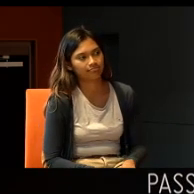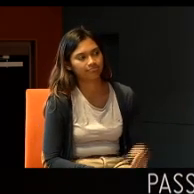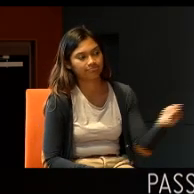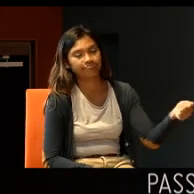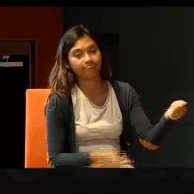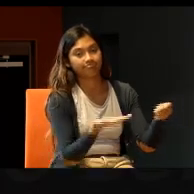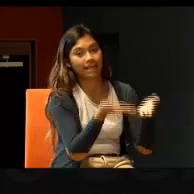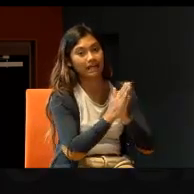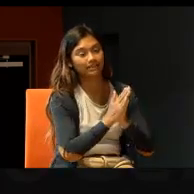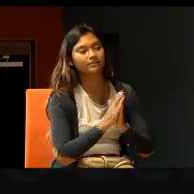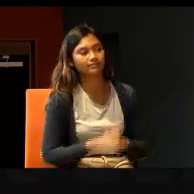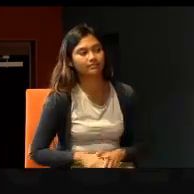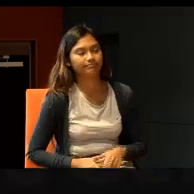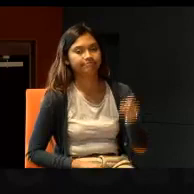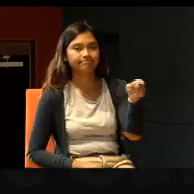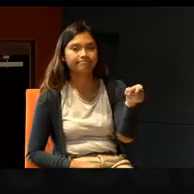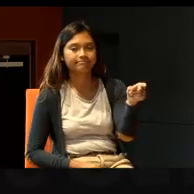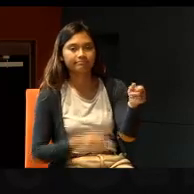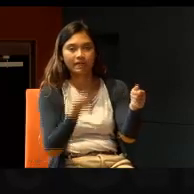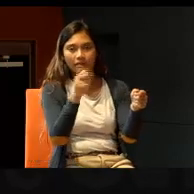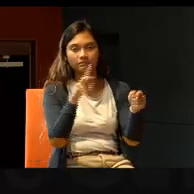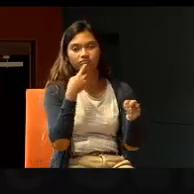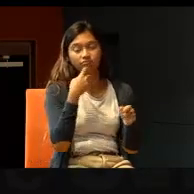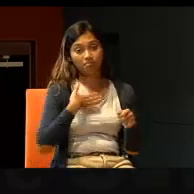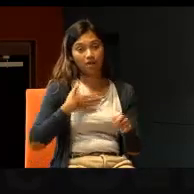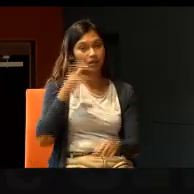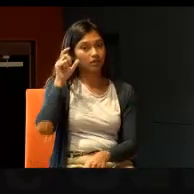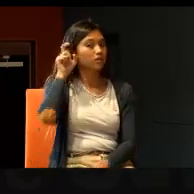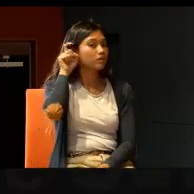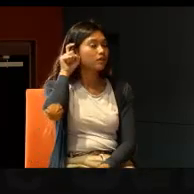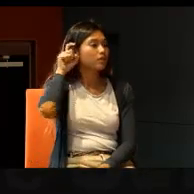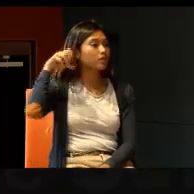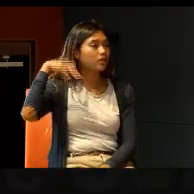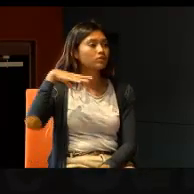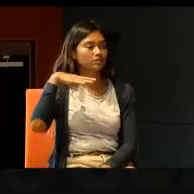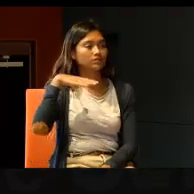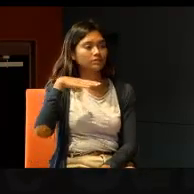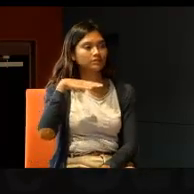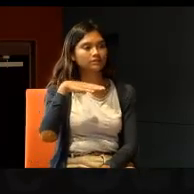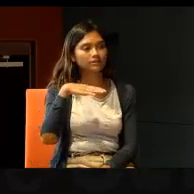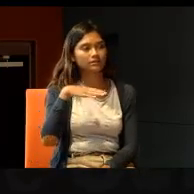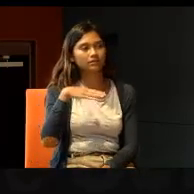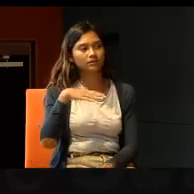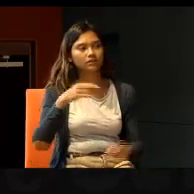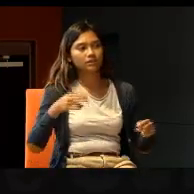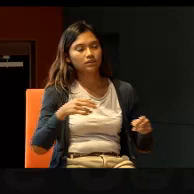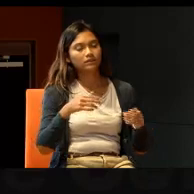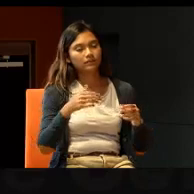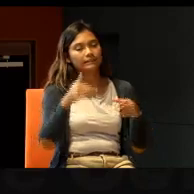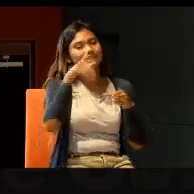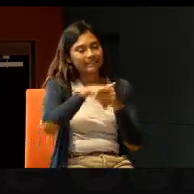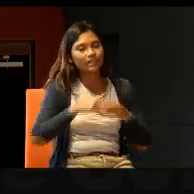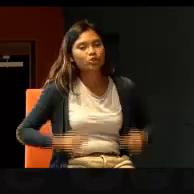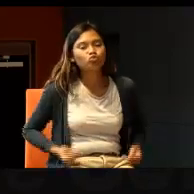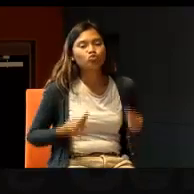Okay, my hearing loss is, my hearing loss is, the frequency, human speech frequency